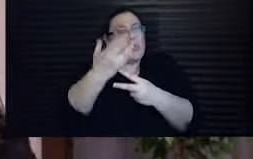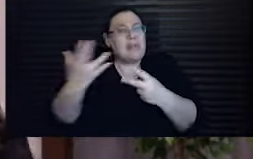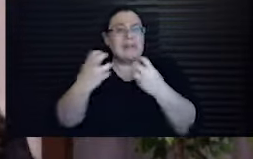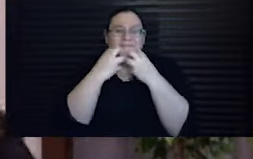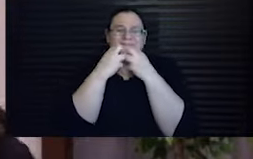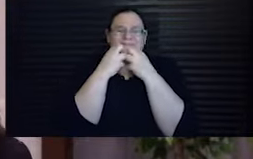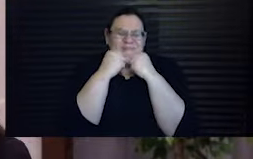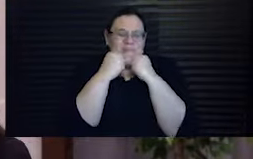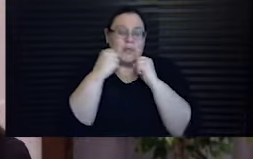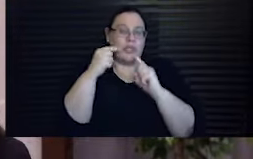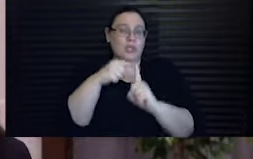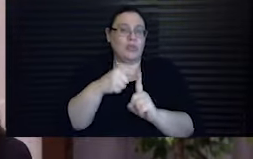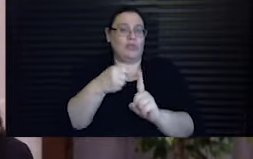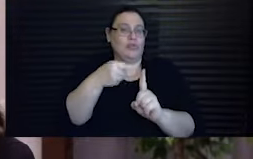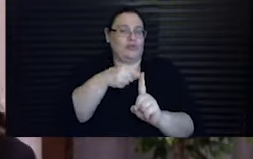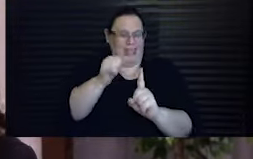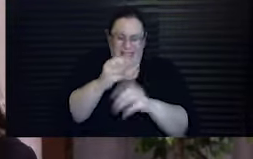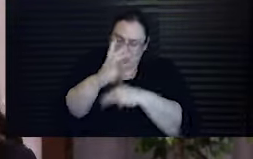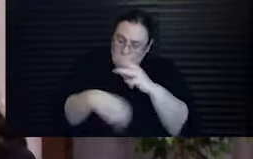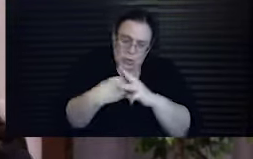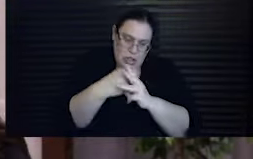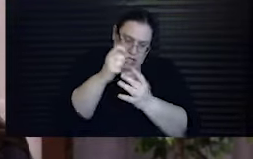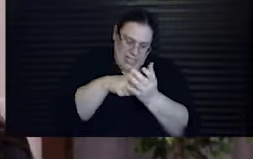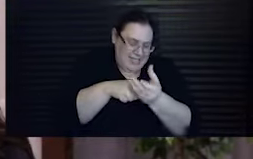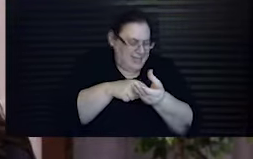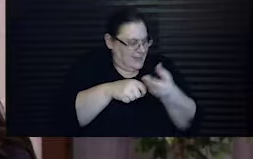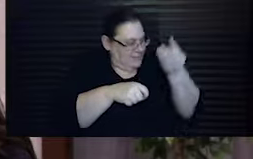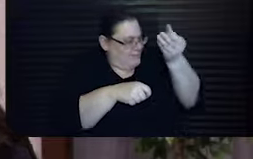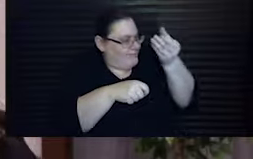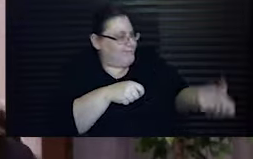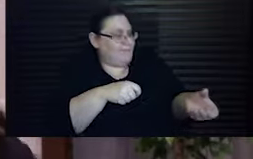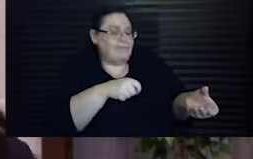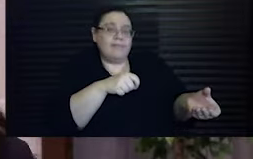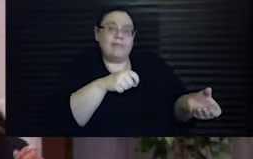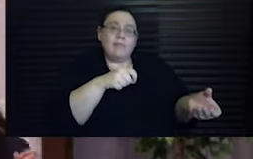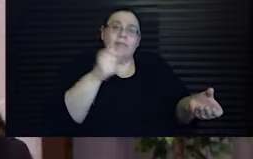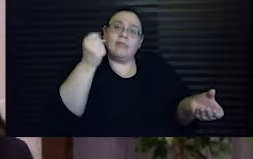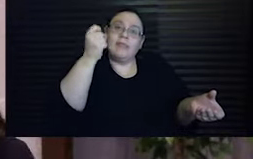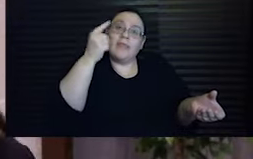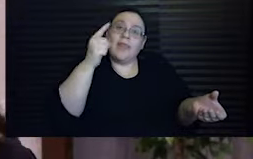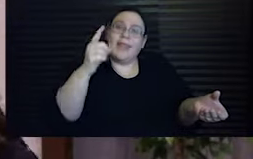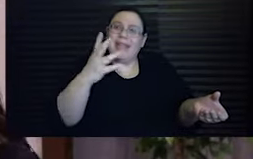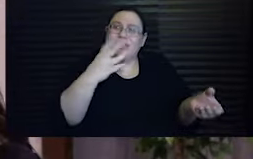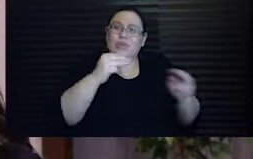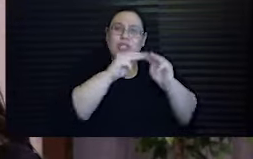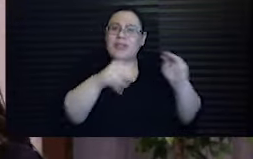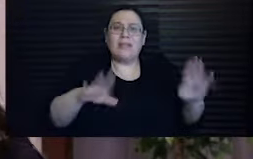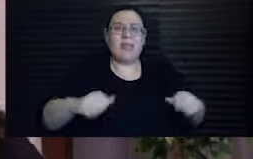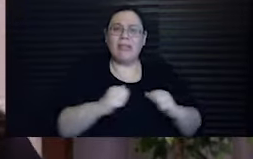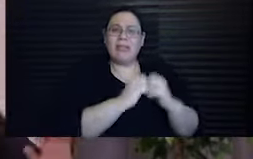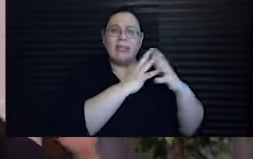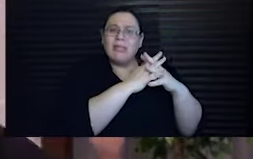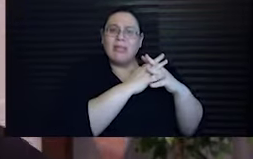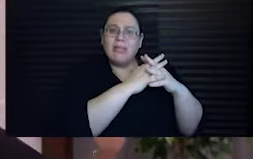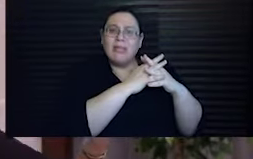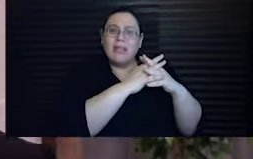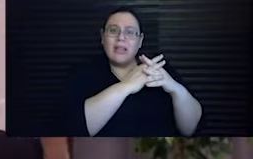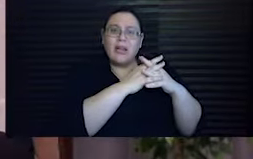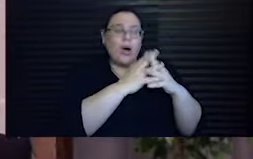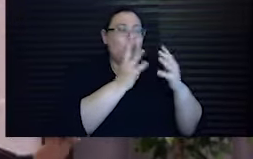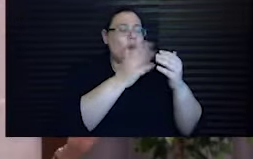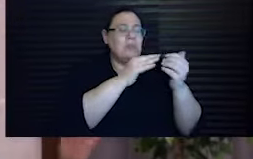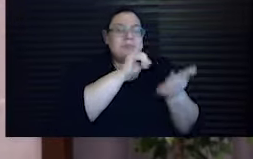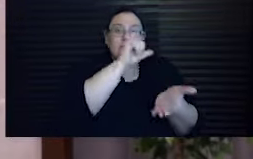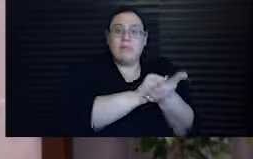most precious to her in this world, to a non-existent Jewish museum in an improbable,